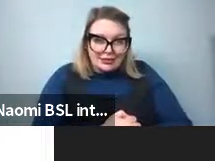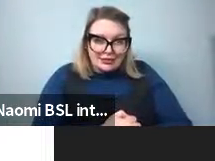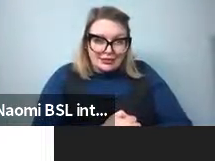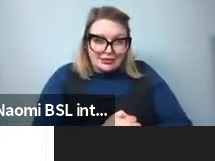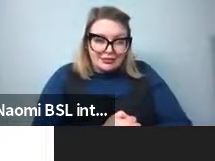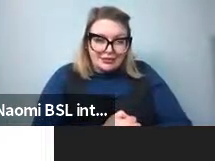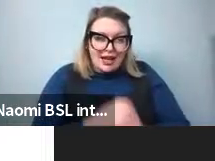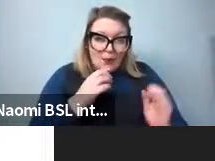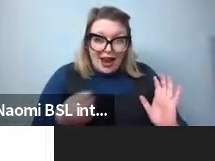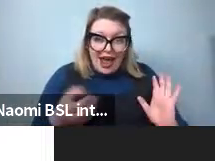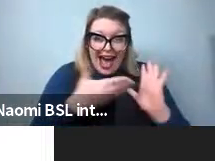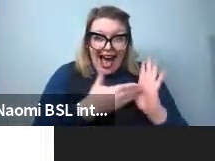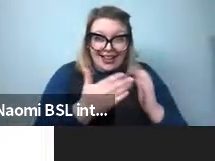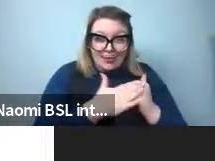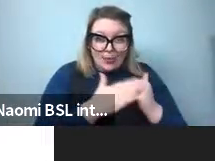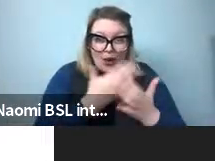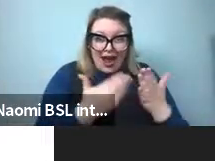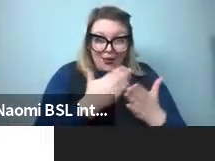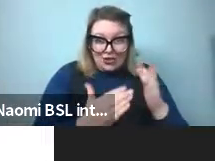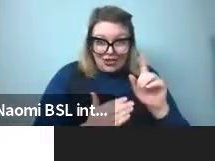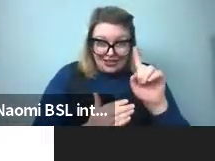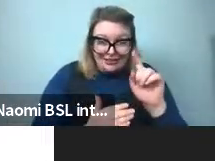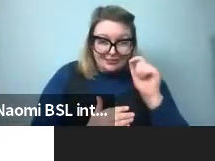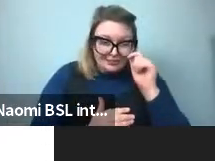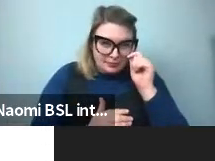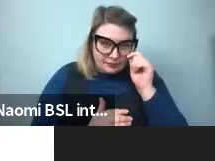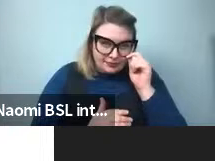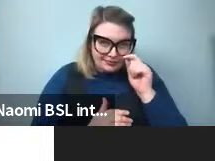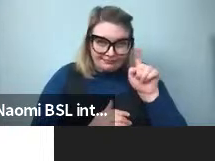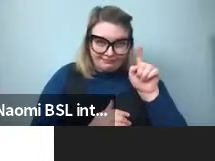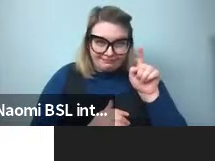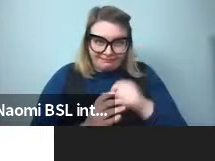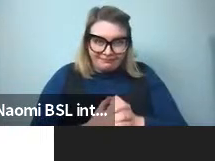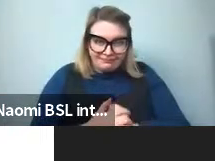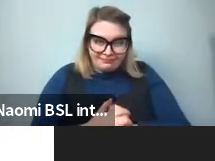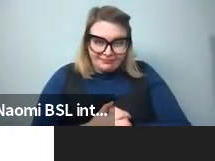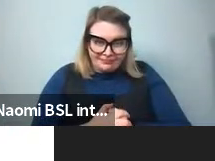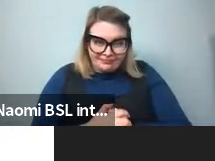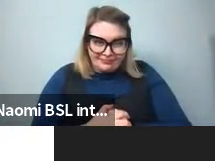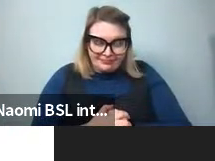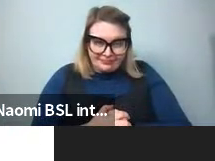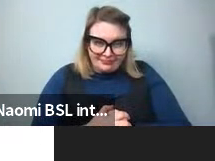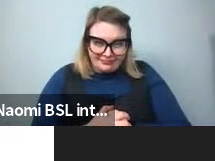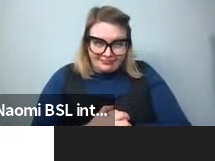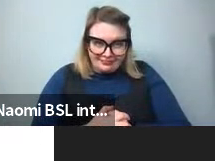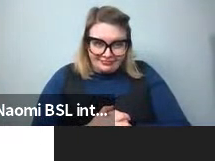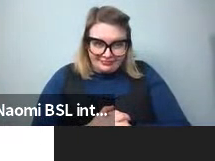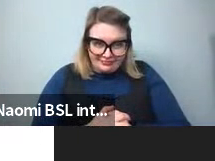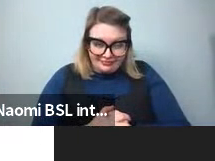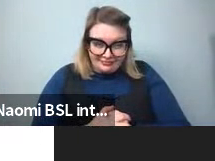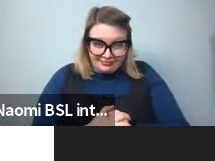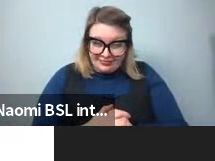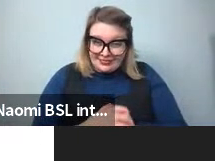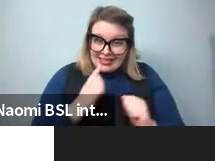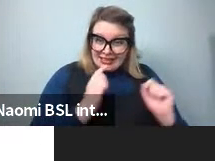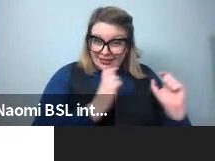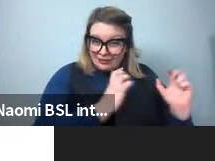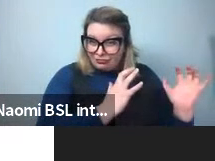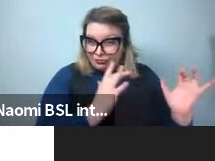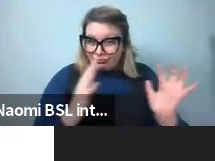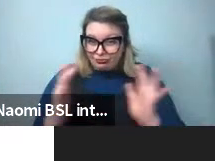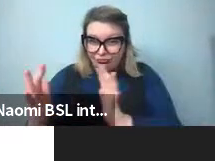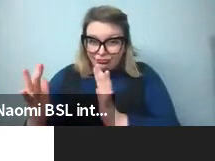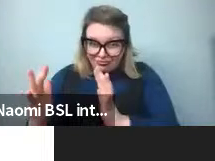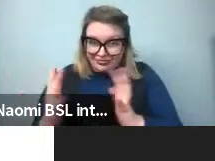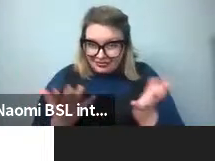rest of the languages in the world color survey on this grid here. And what you see is the same total order across every language in the